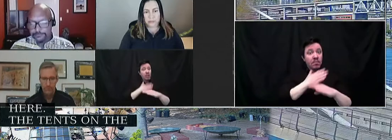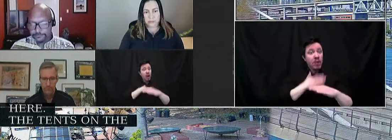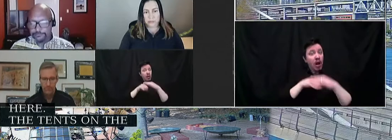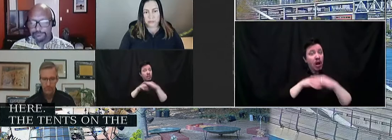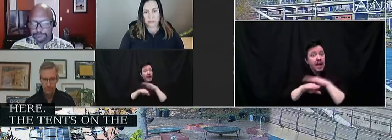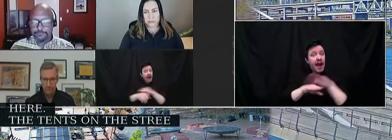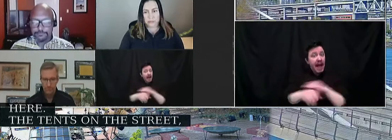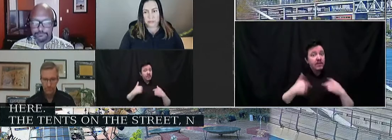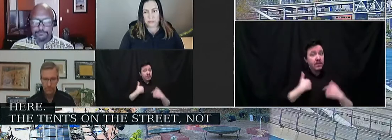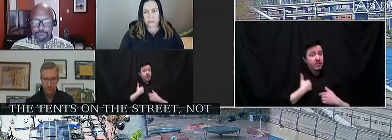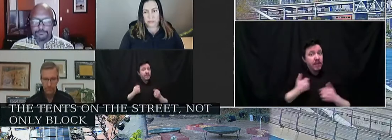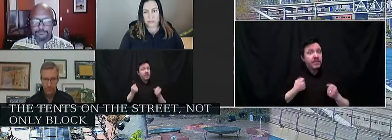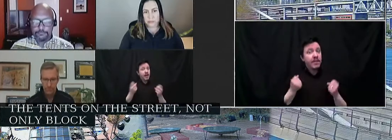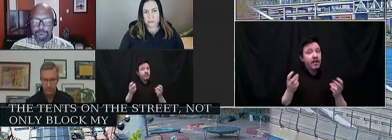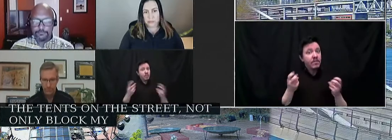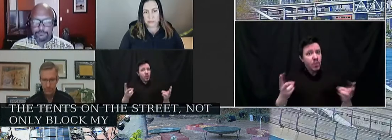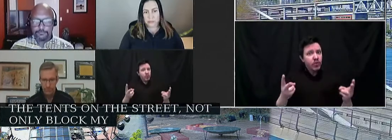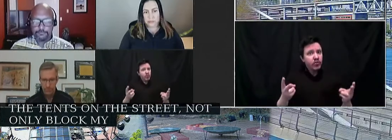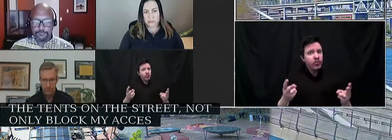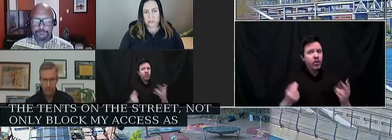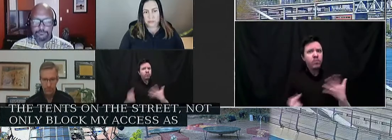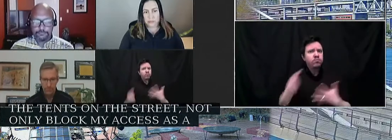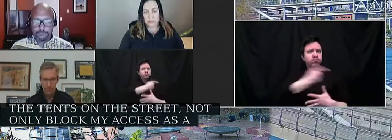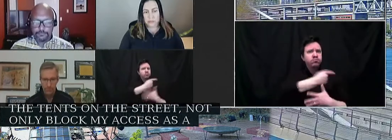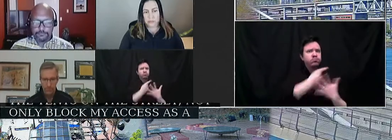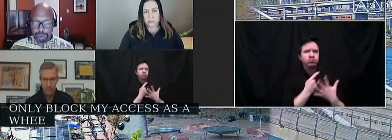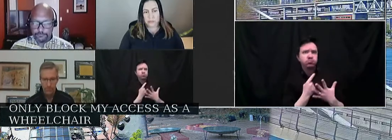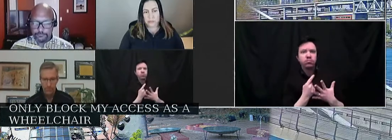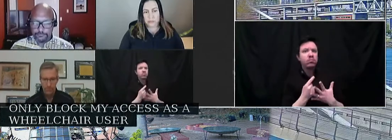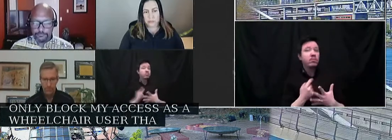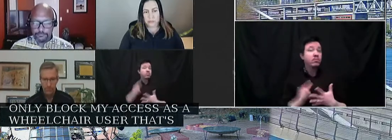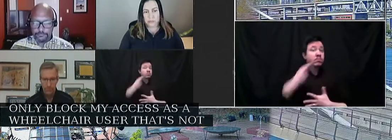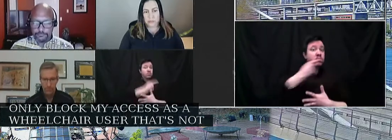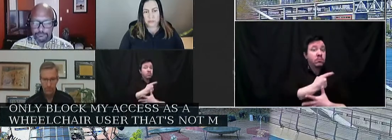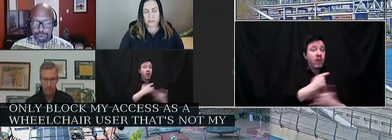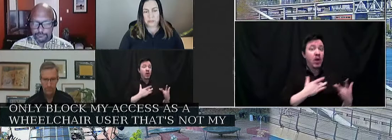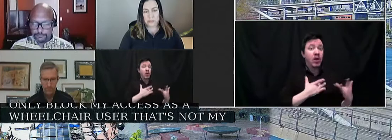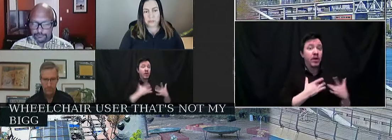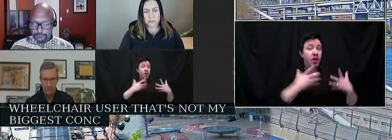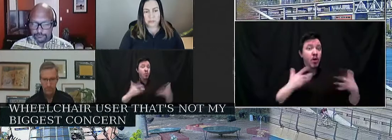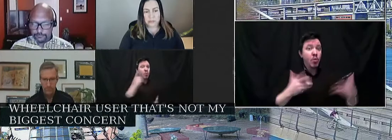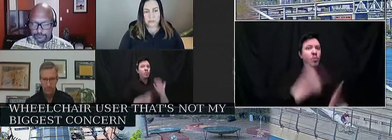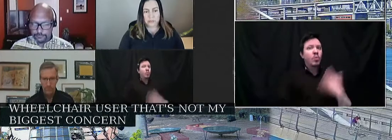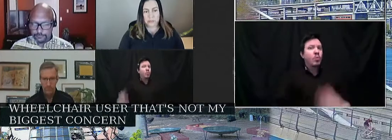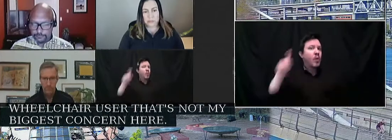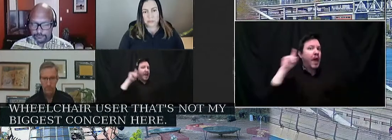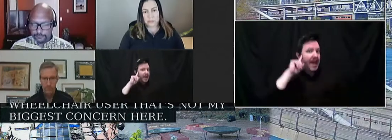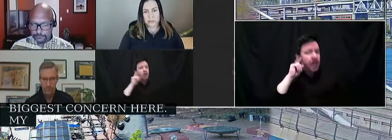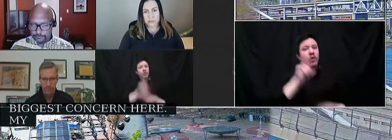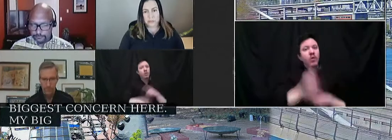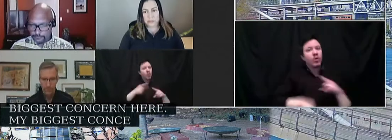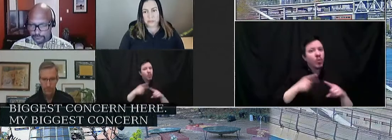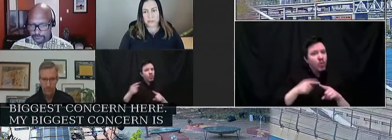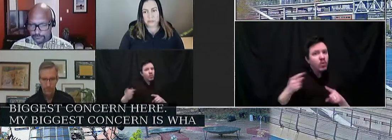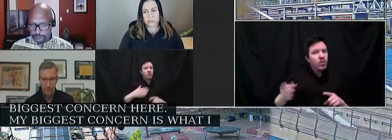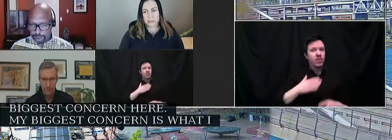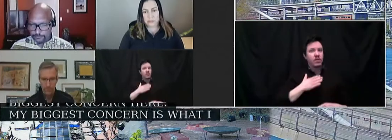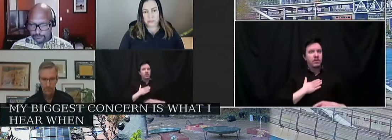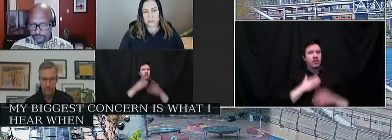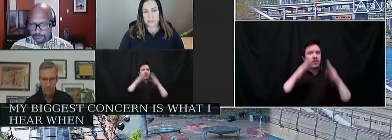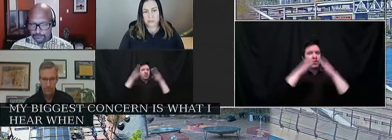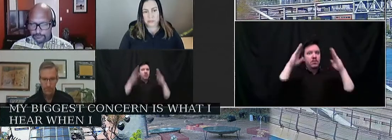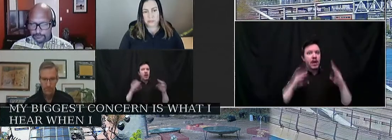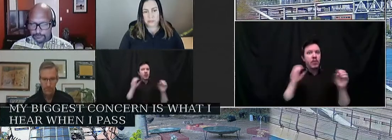wheelchair user, that's not my biggest concern here. My biggest concern is what I hear when I pass by my unhoused